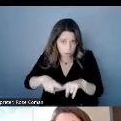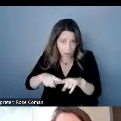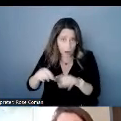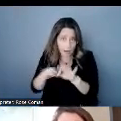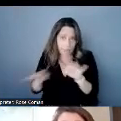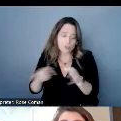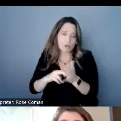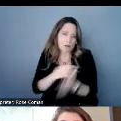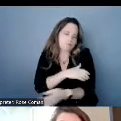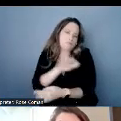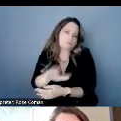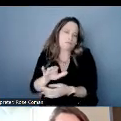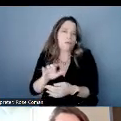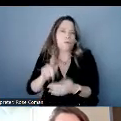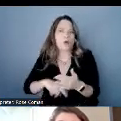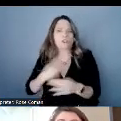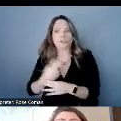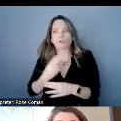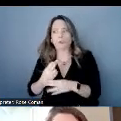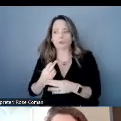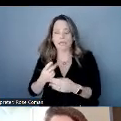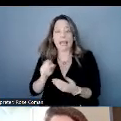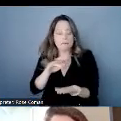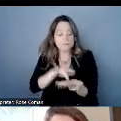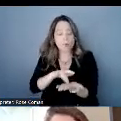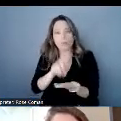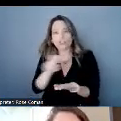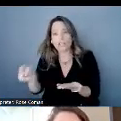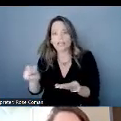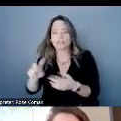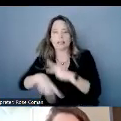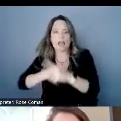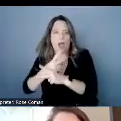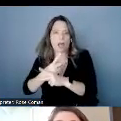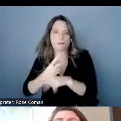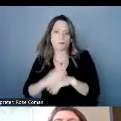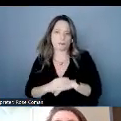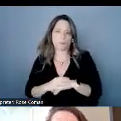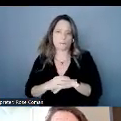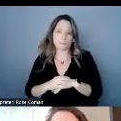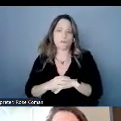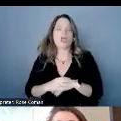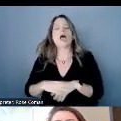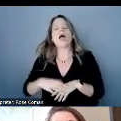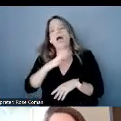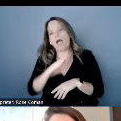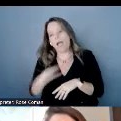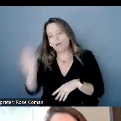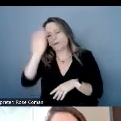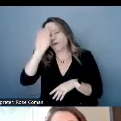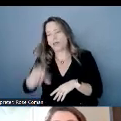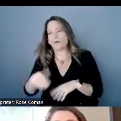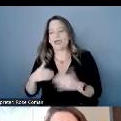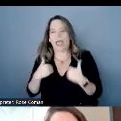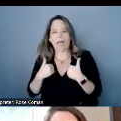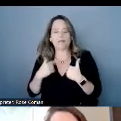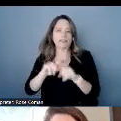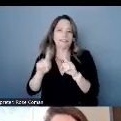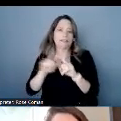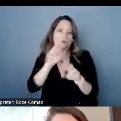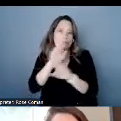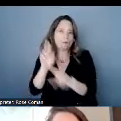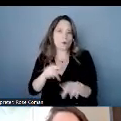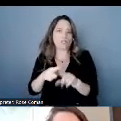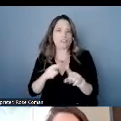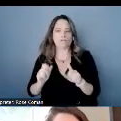think that's always best practice um and there have been filings on the record from consumers talking about how important it is to have